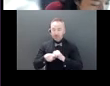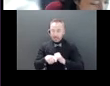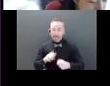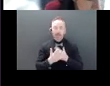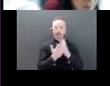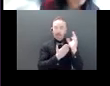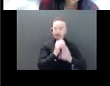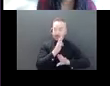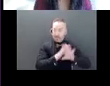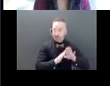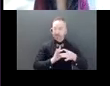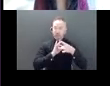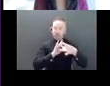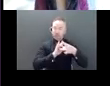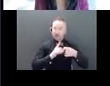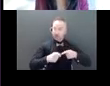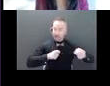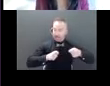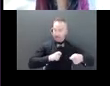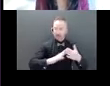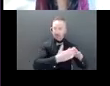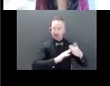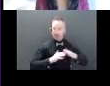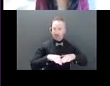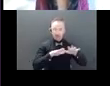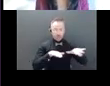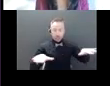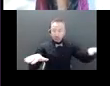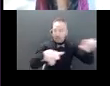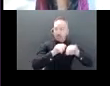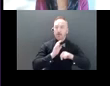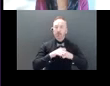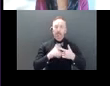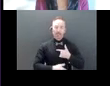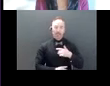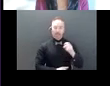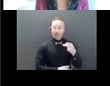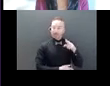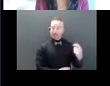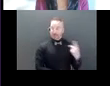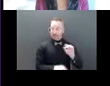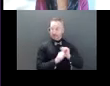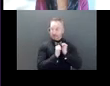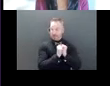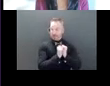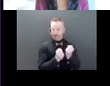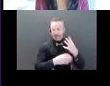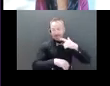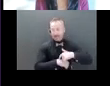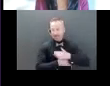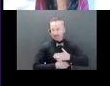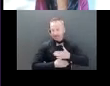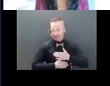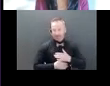relationship management and community outreach. I've had the pleasure of working with Chris many times. Prior to joining the